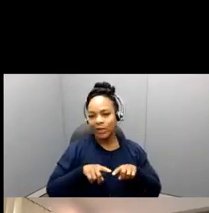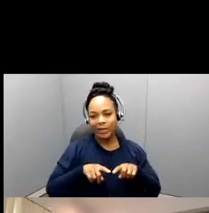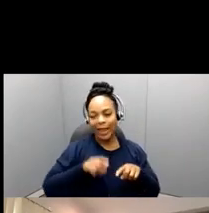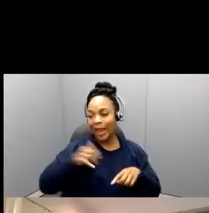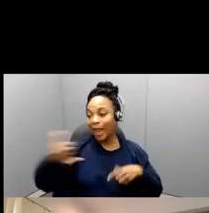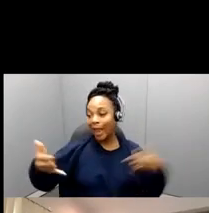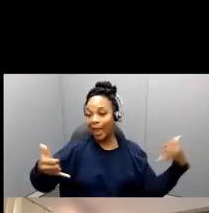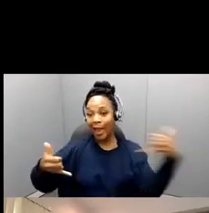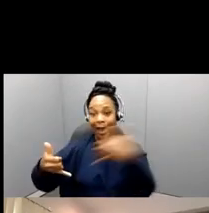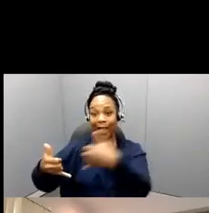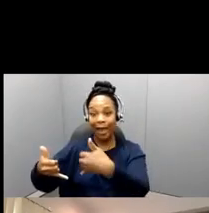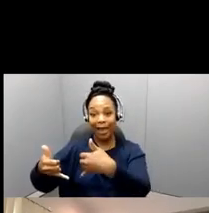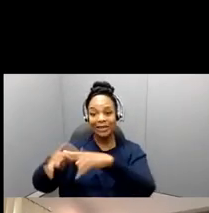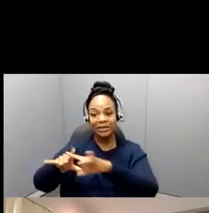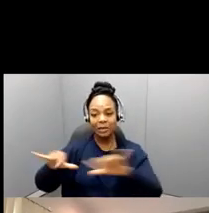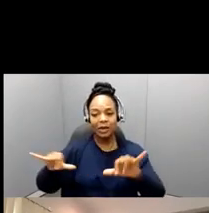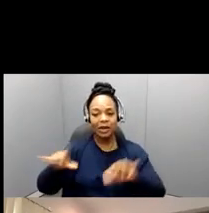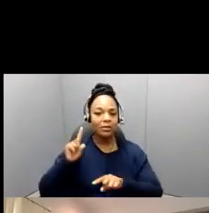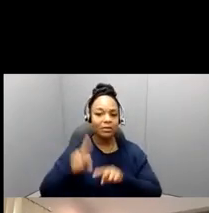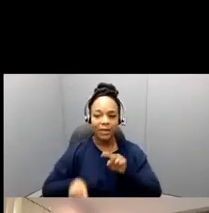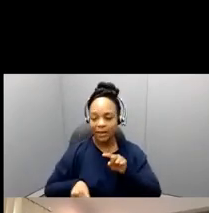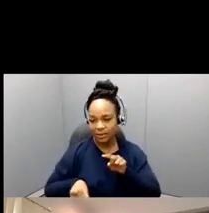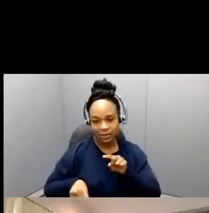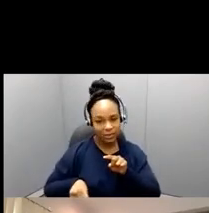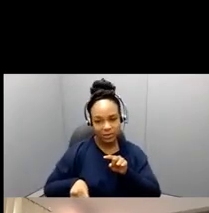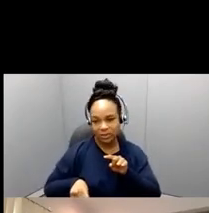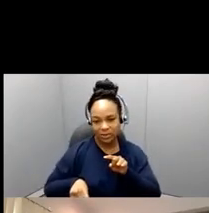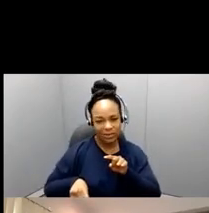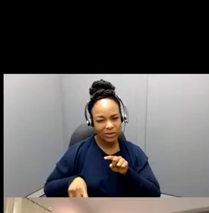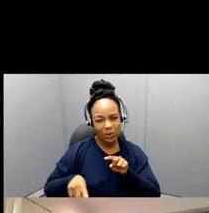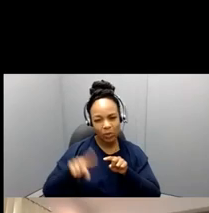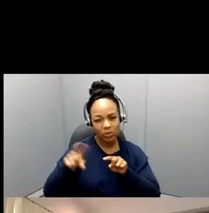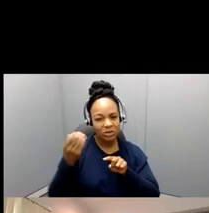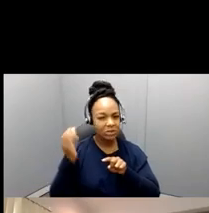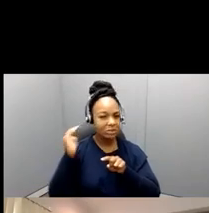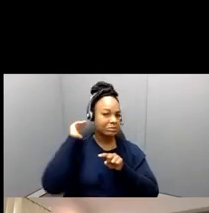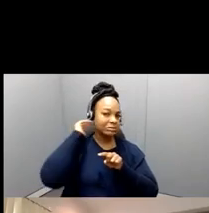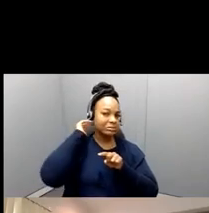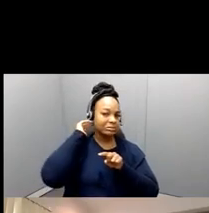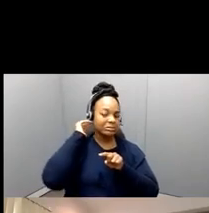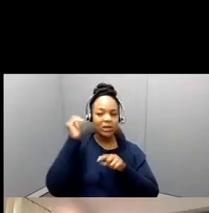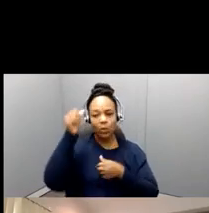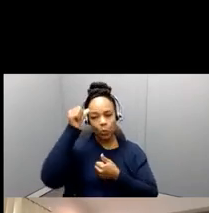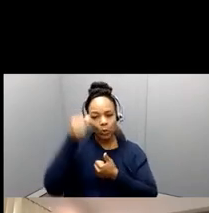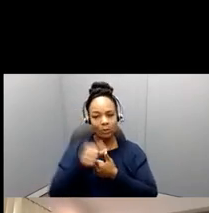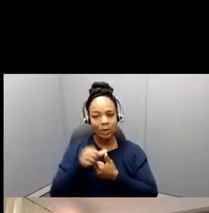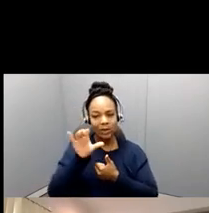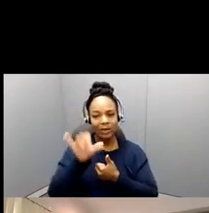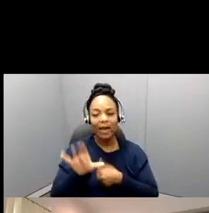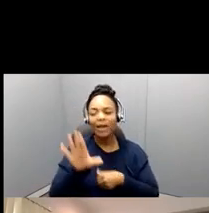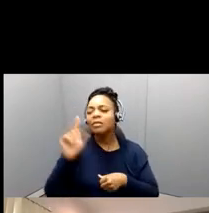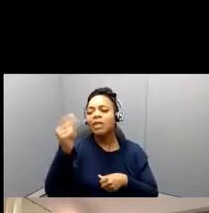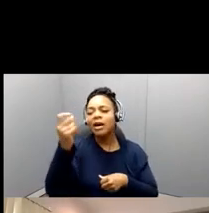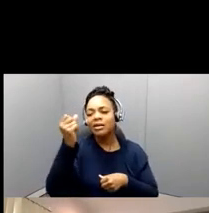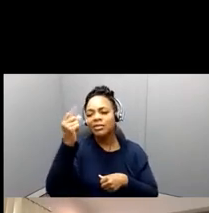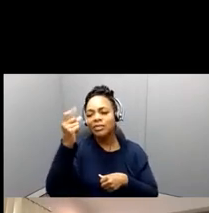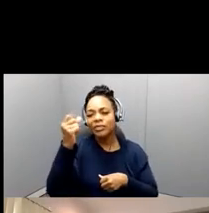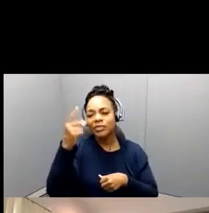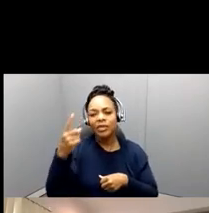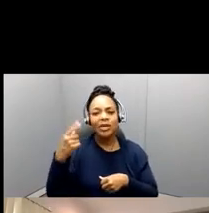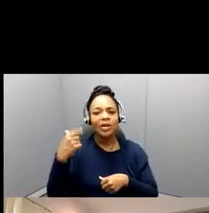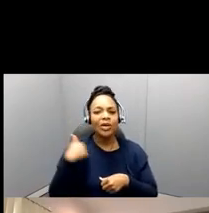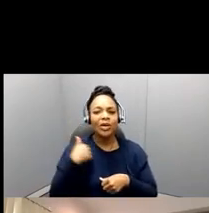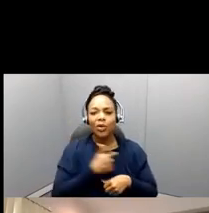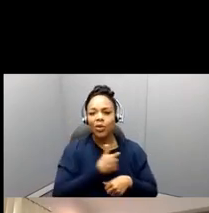so that's something that to keep in mind, but, but we don't, we don't read each other, so, but just inevitably every year,